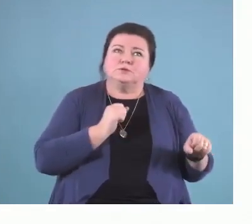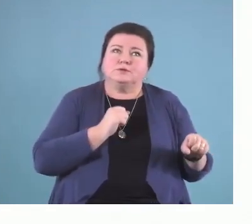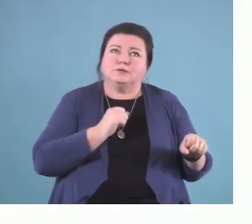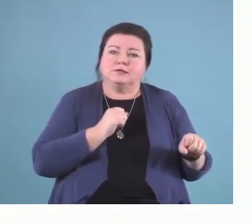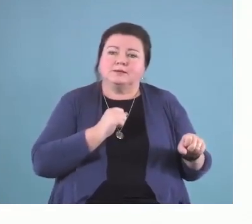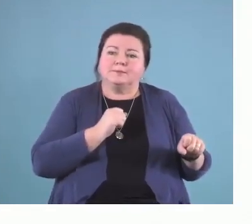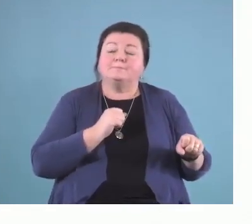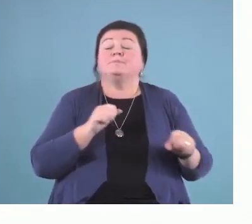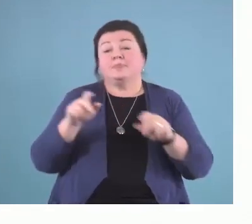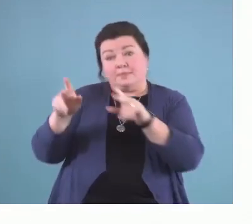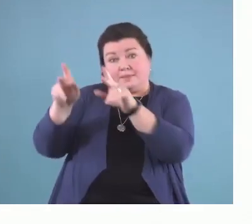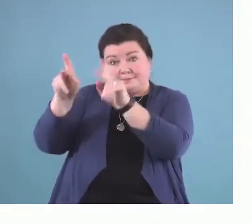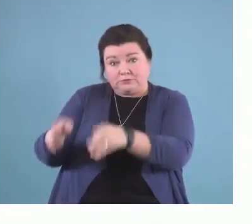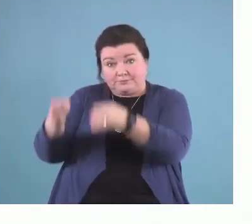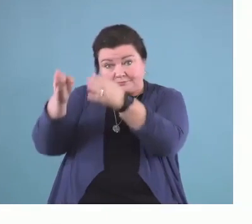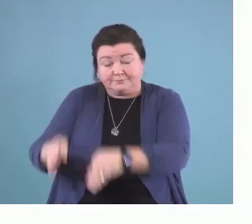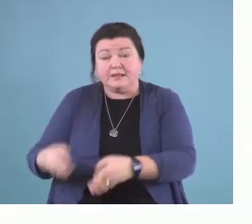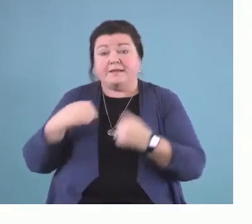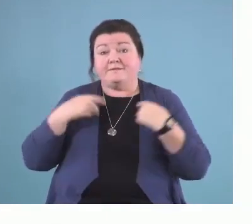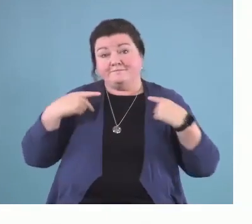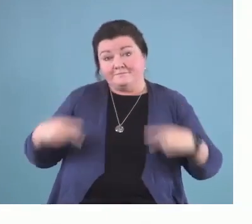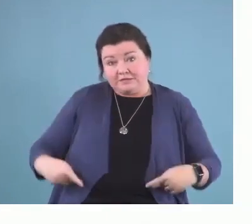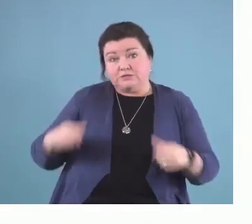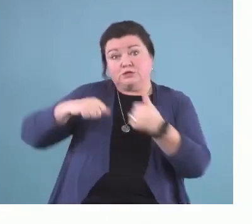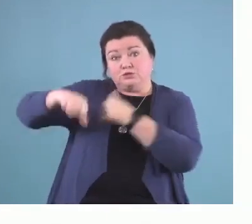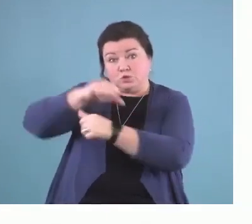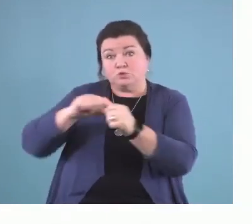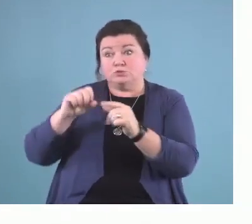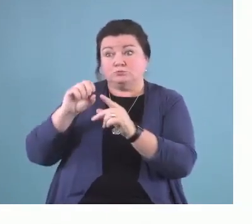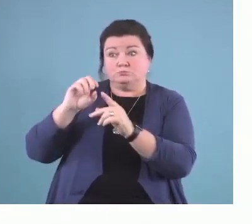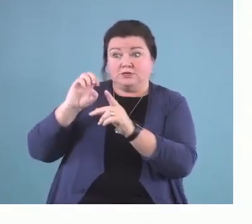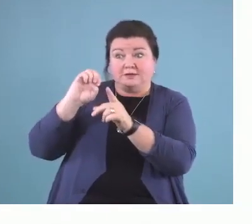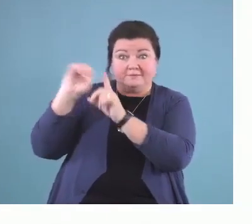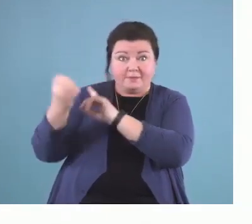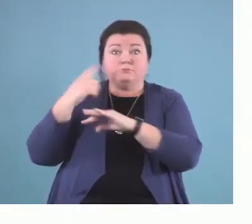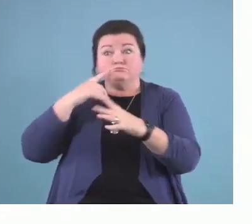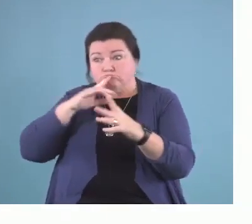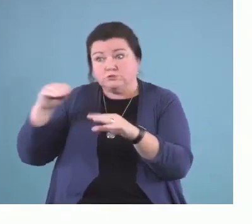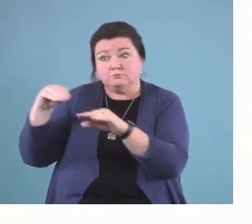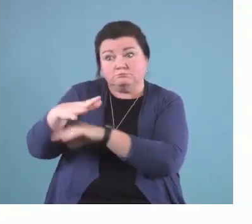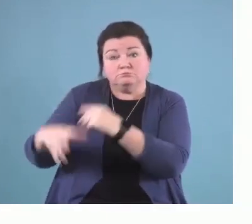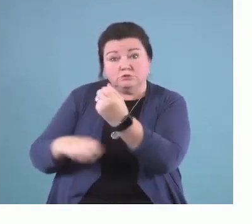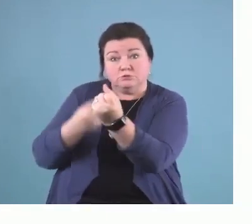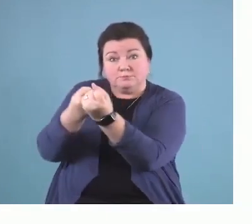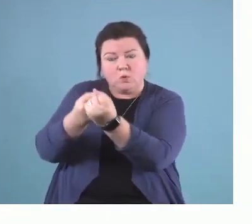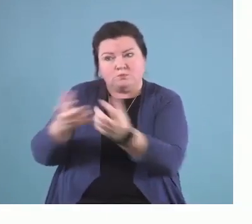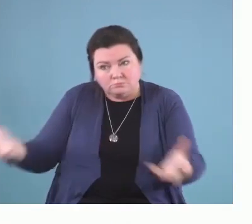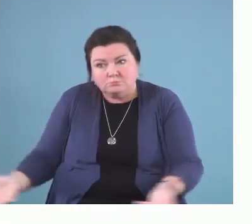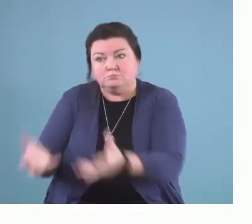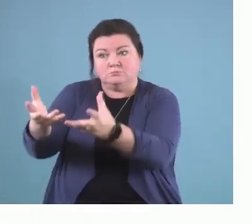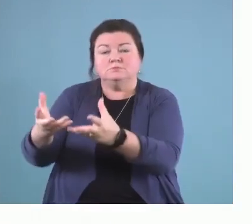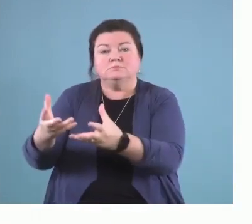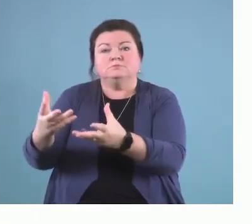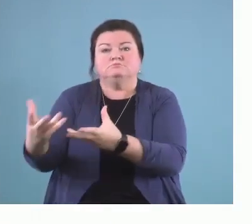does the individual have the physical and social environment that enables or supports the opportunity to perform the